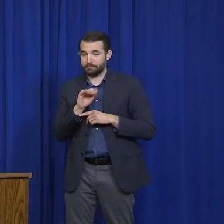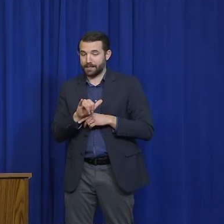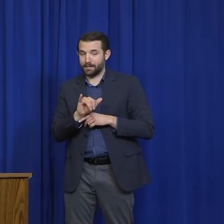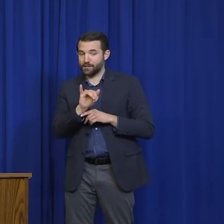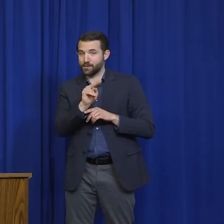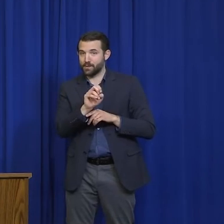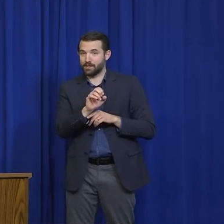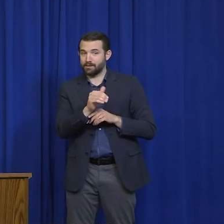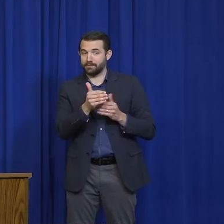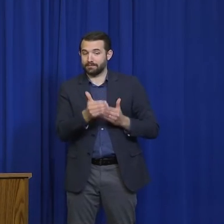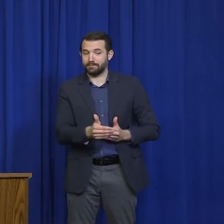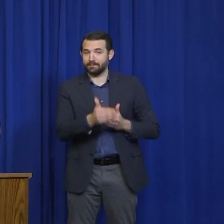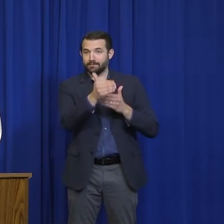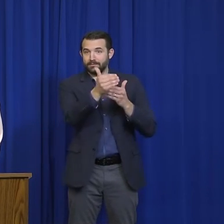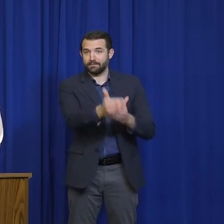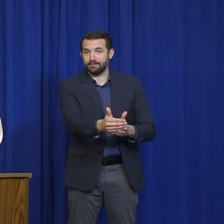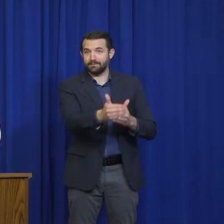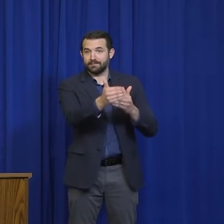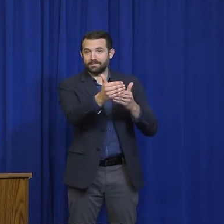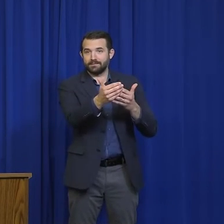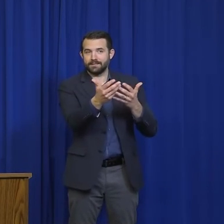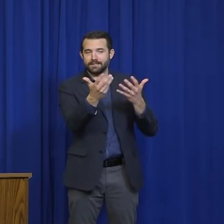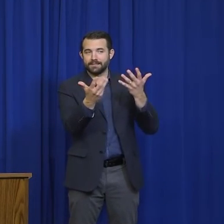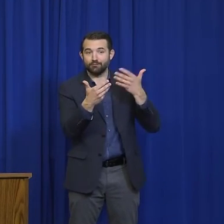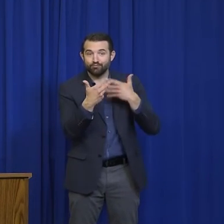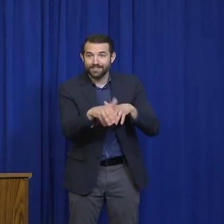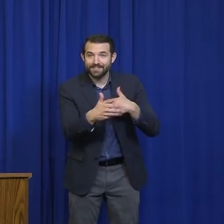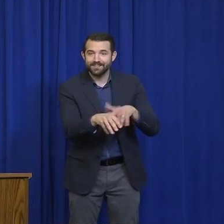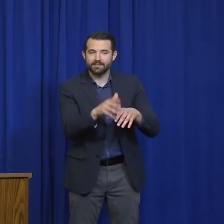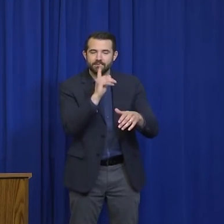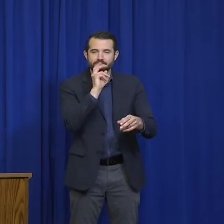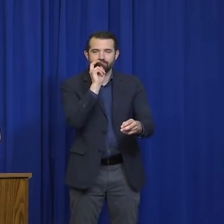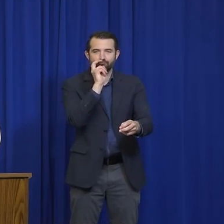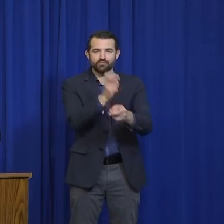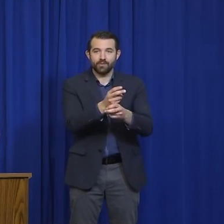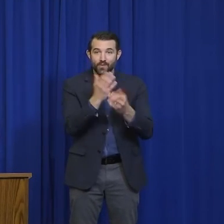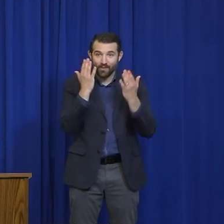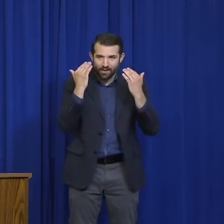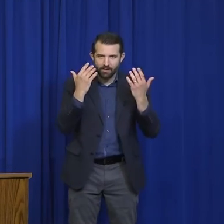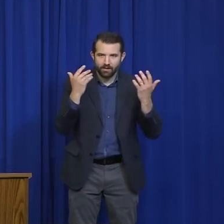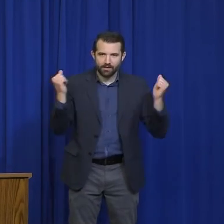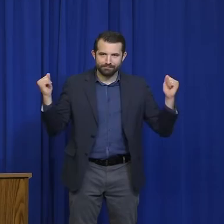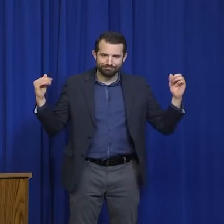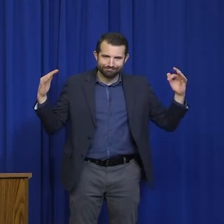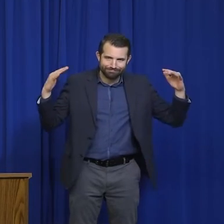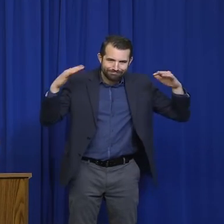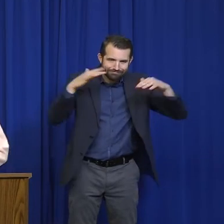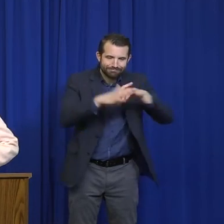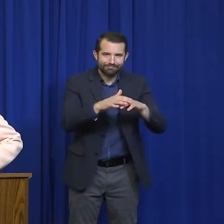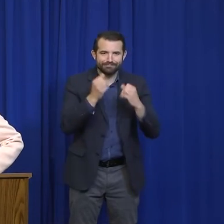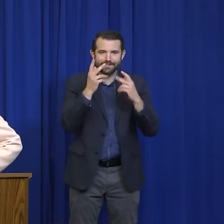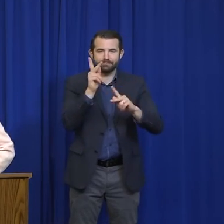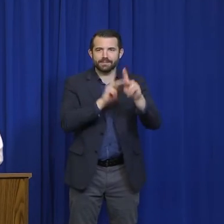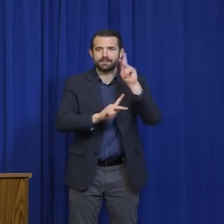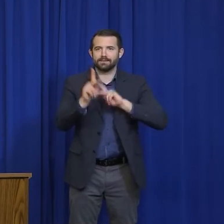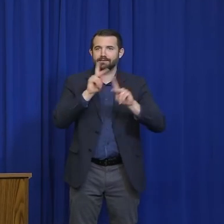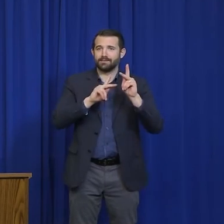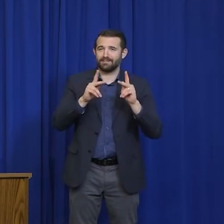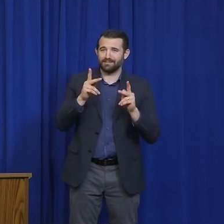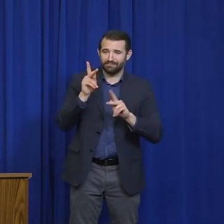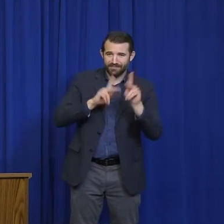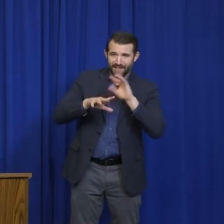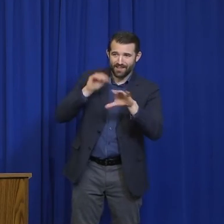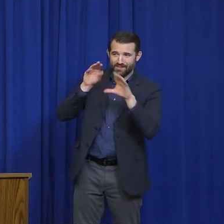there's that inevitable gathering, that inevitable congregation of people. And it brings a lot of people from other states and other